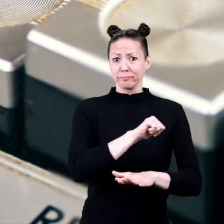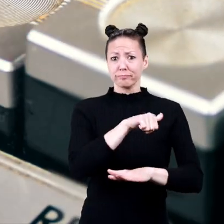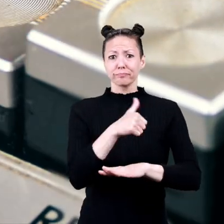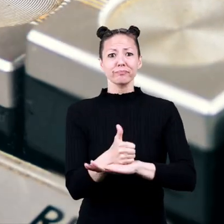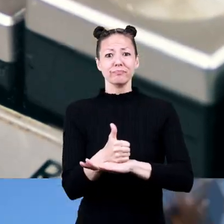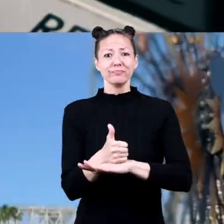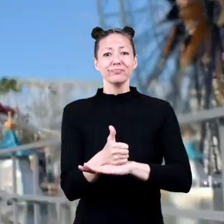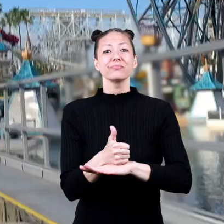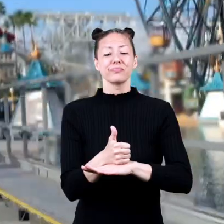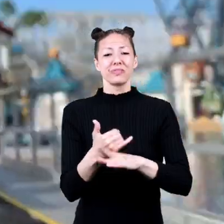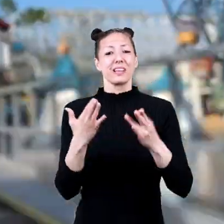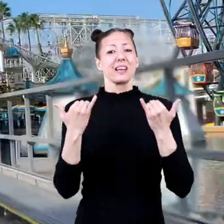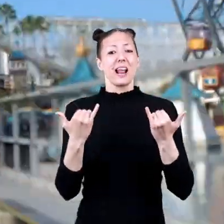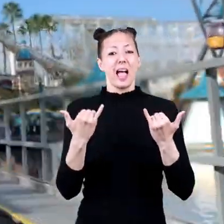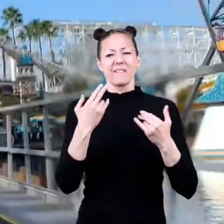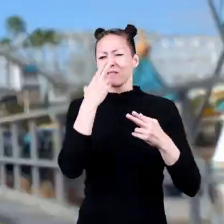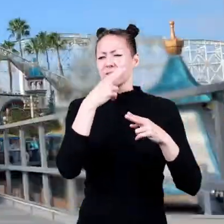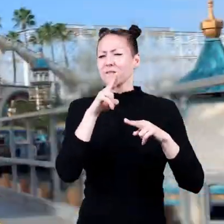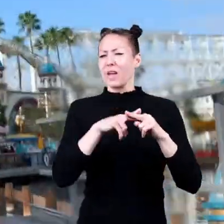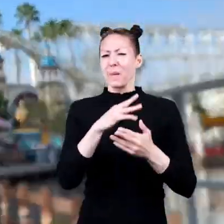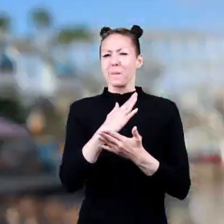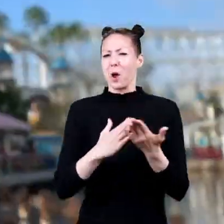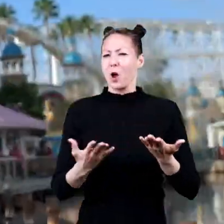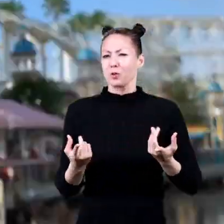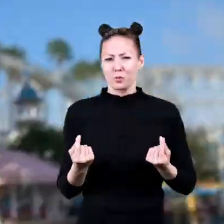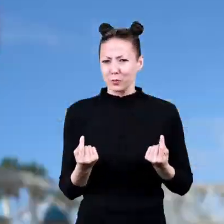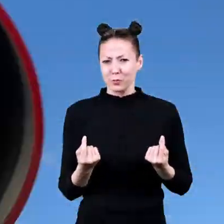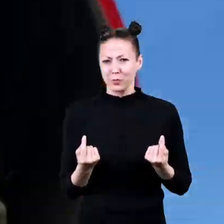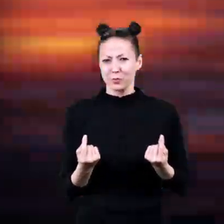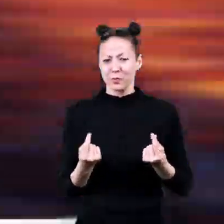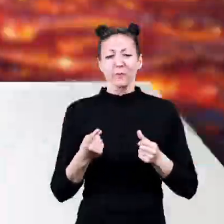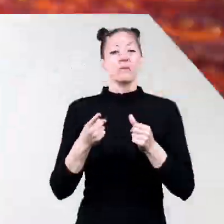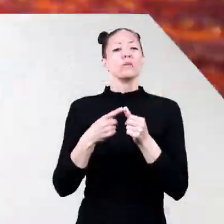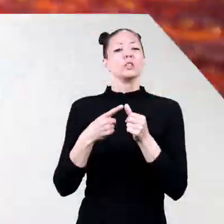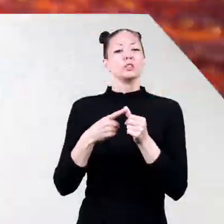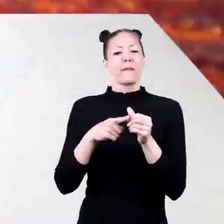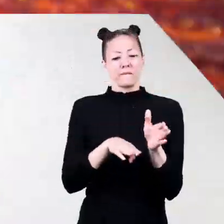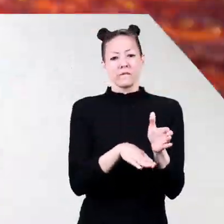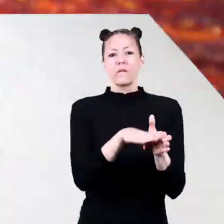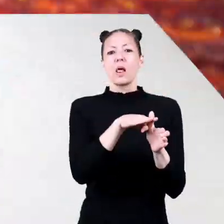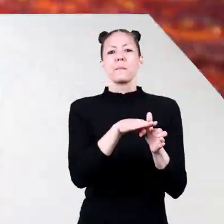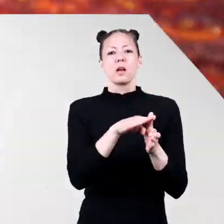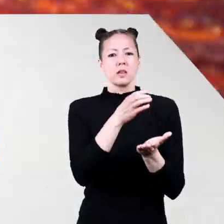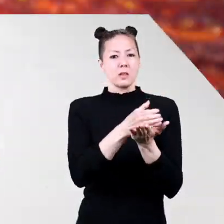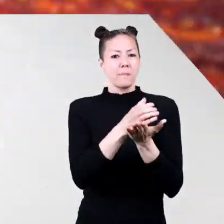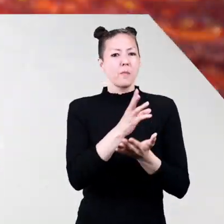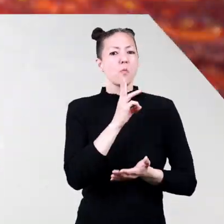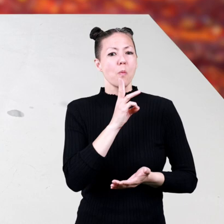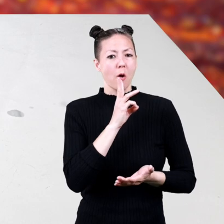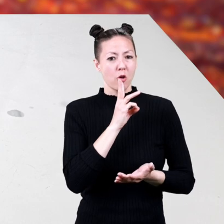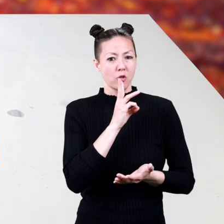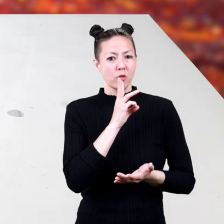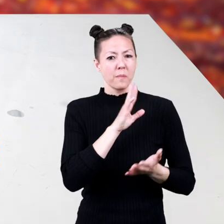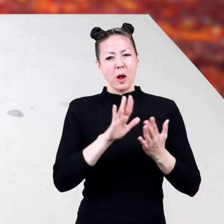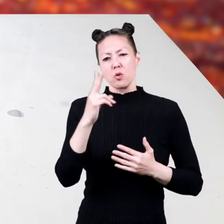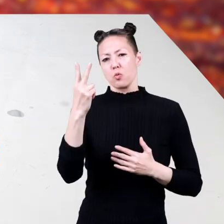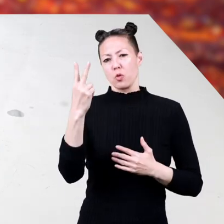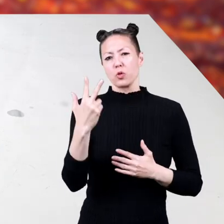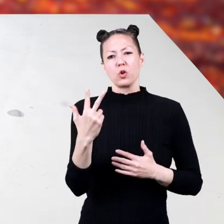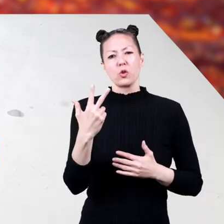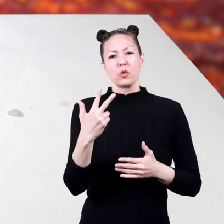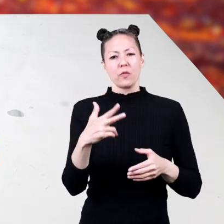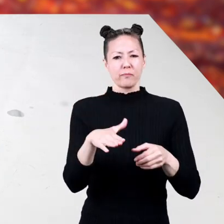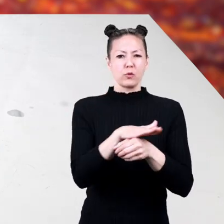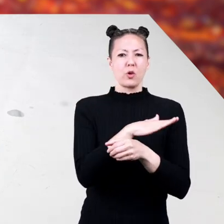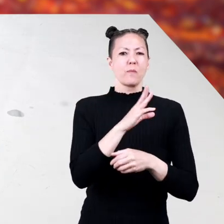okay now for the fun part first fill the cup or water bottle about two